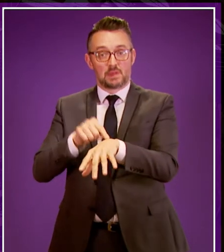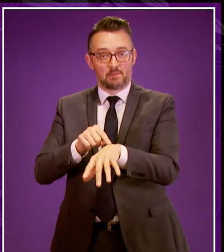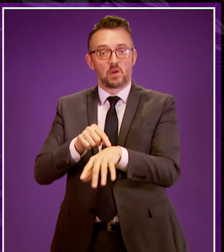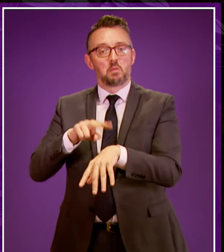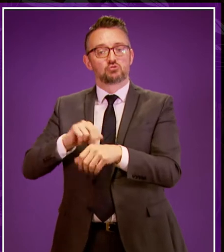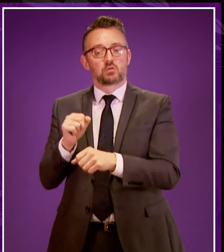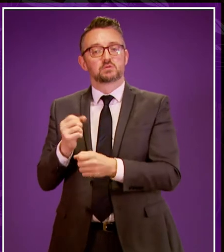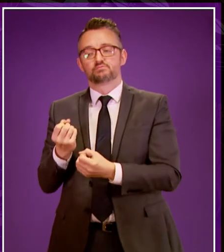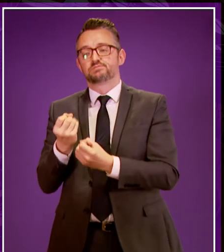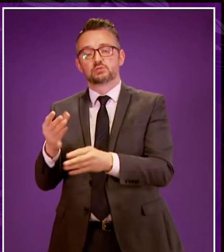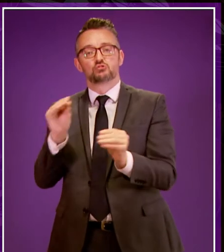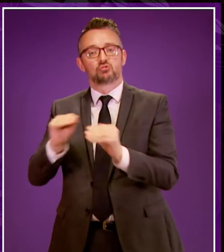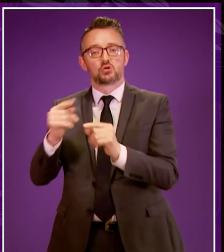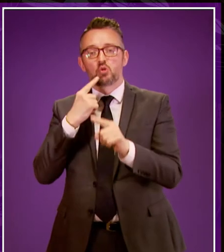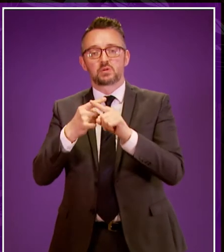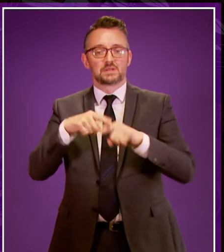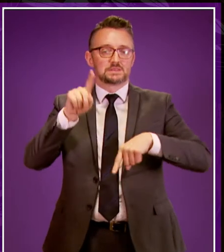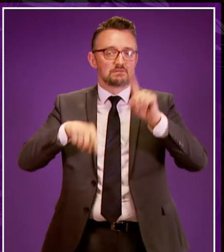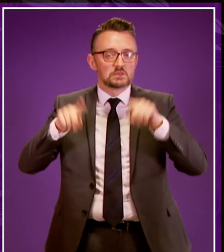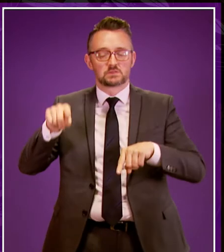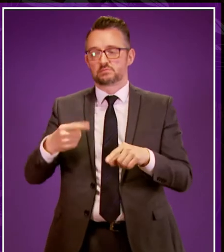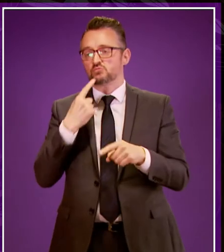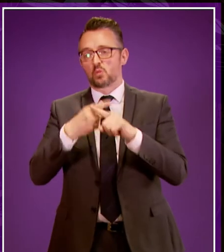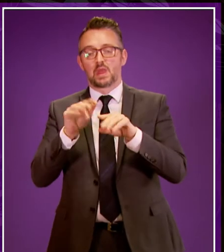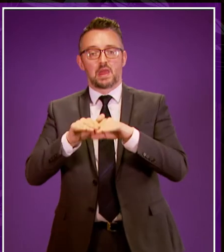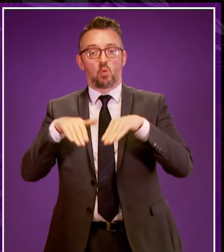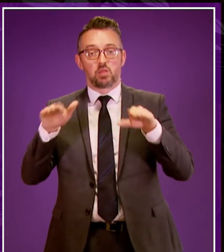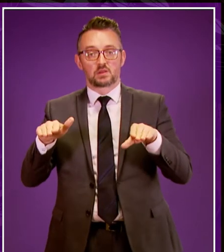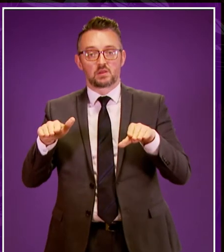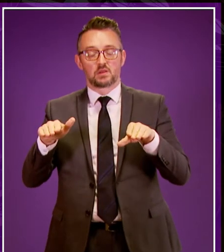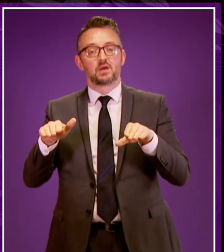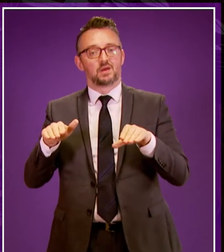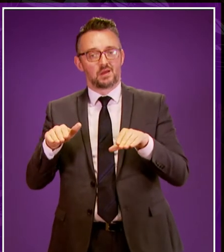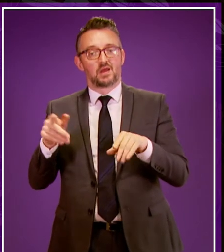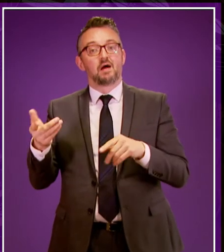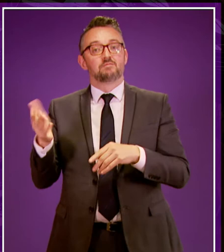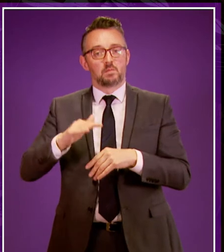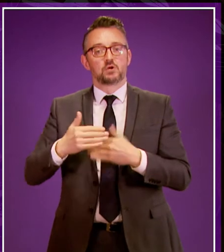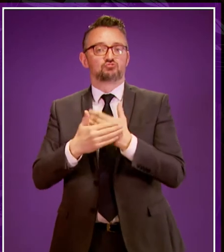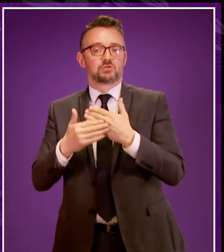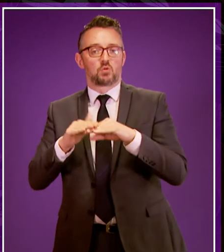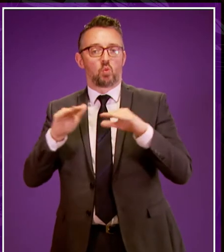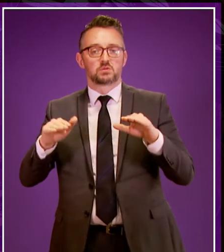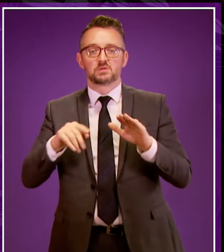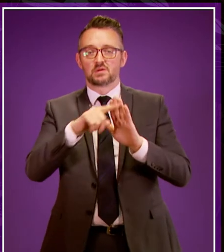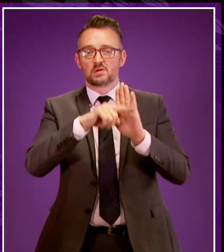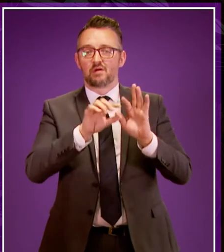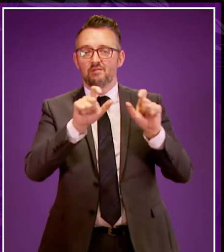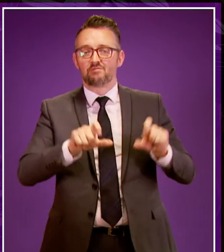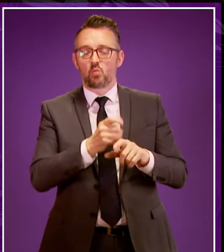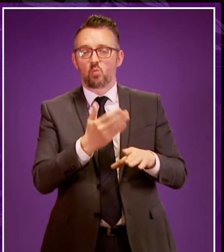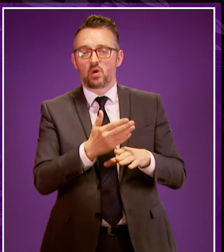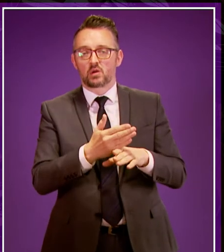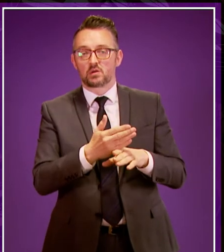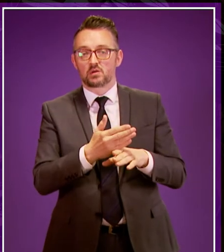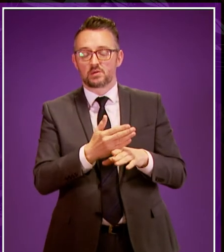providing training around diversity and equality again which feeds out of the race equality framework and as part of